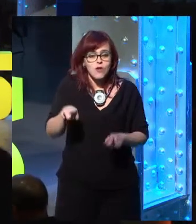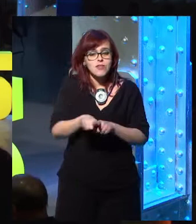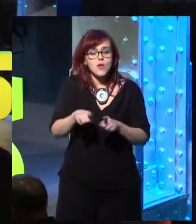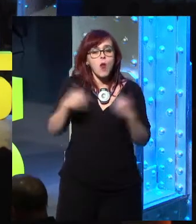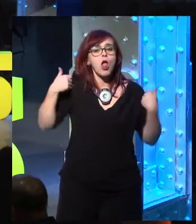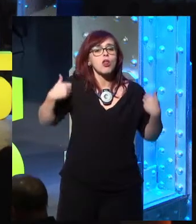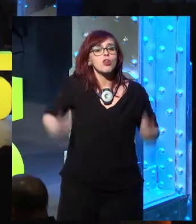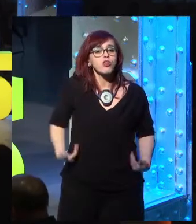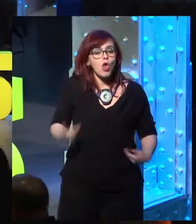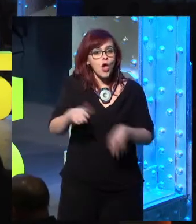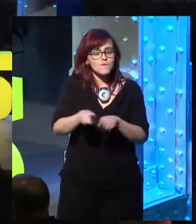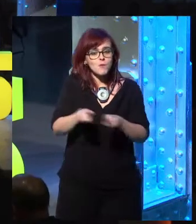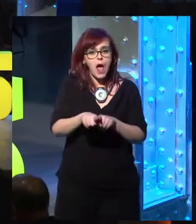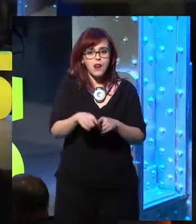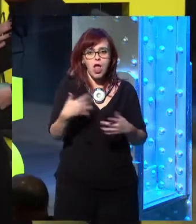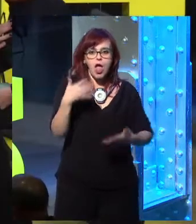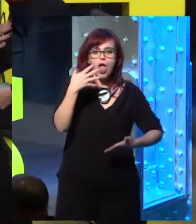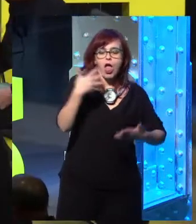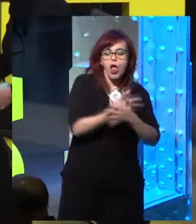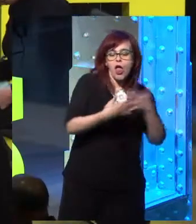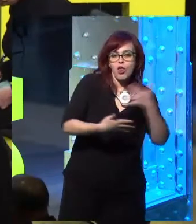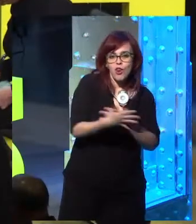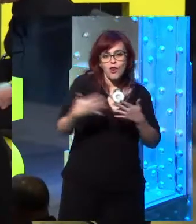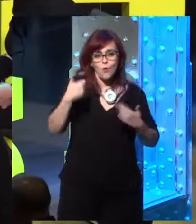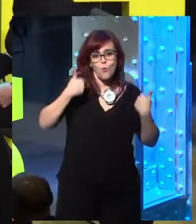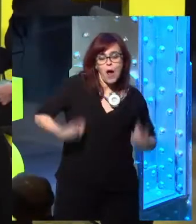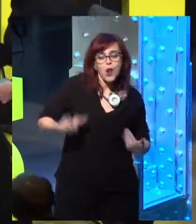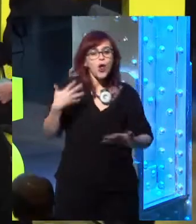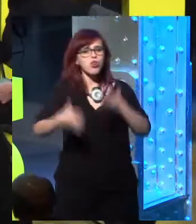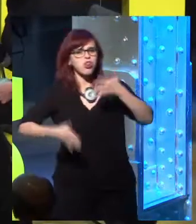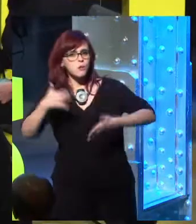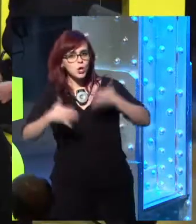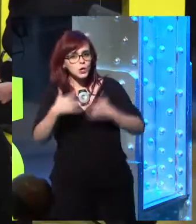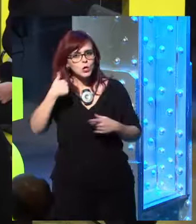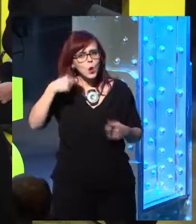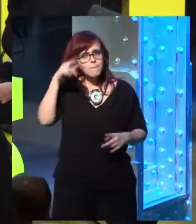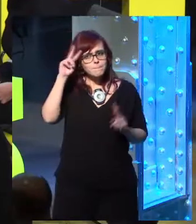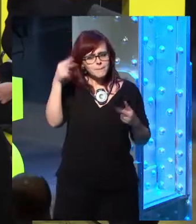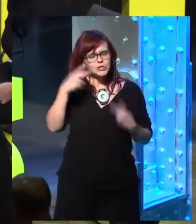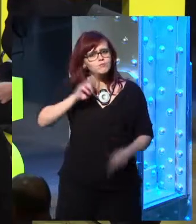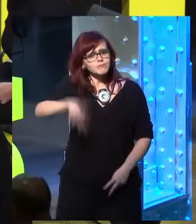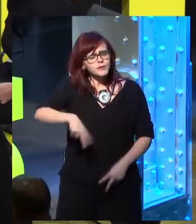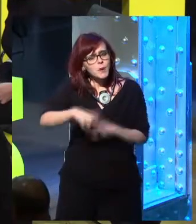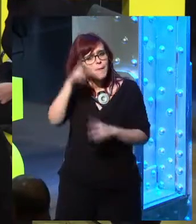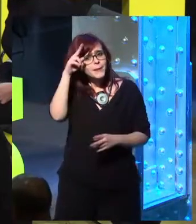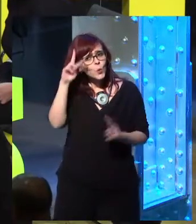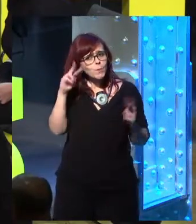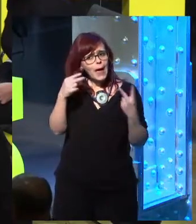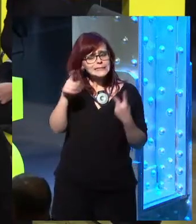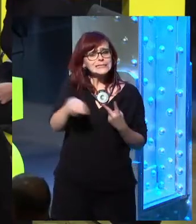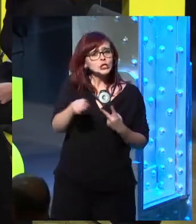I'm a cyborg. I think that after what you've said, I consider myself a cyborg. Do you think that I should be concerned?